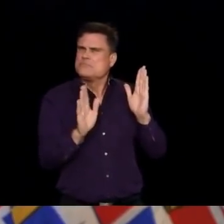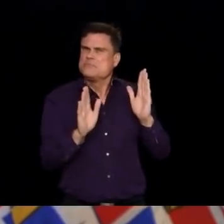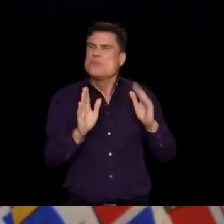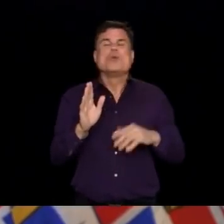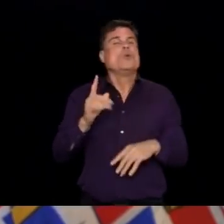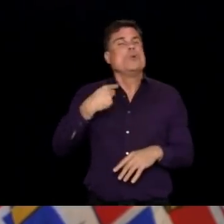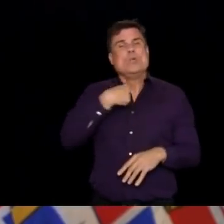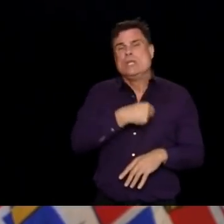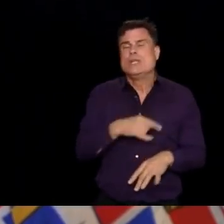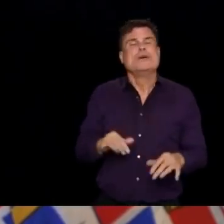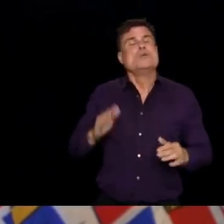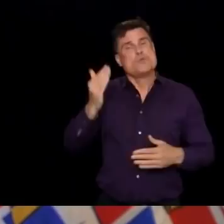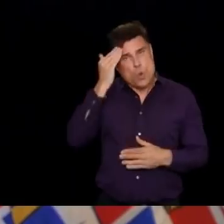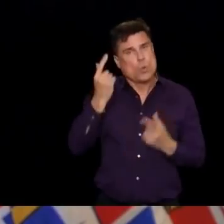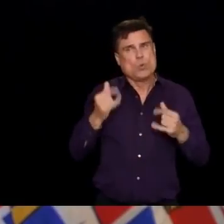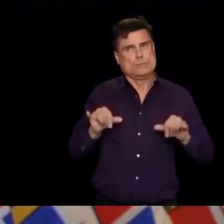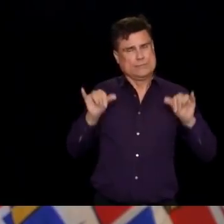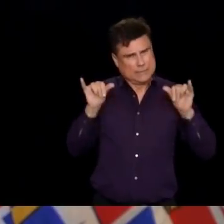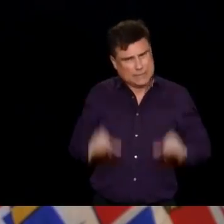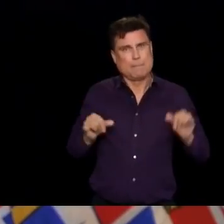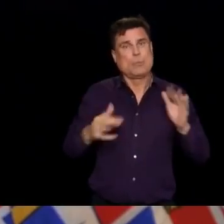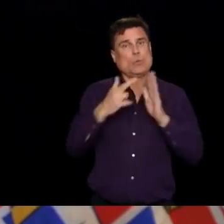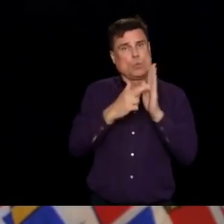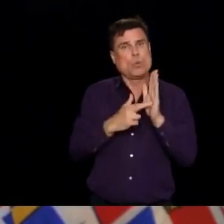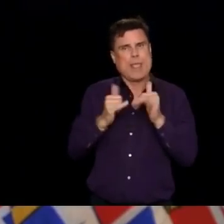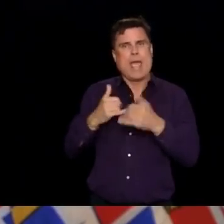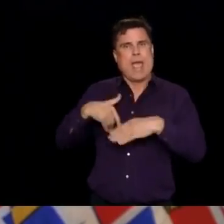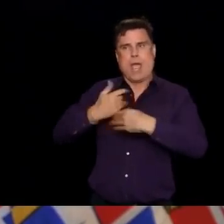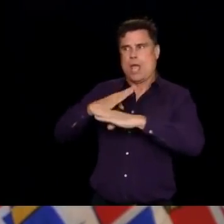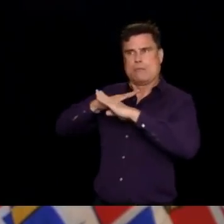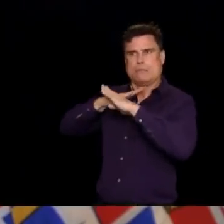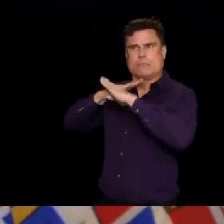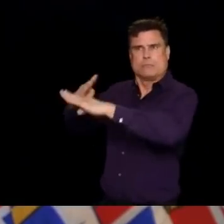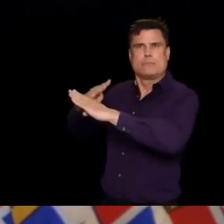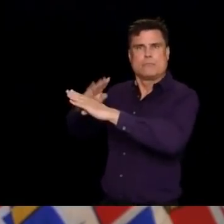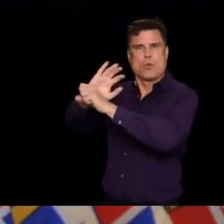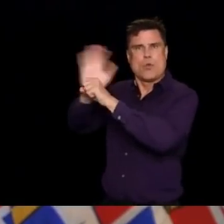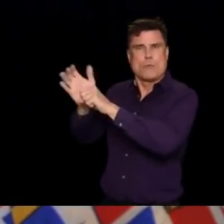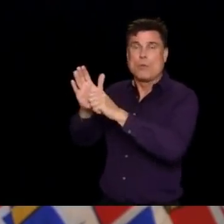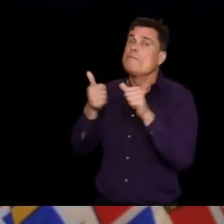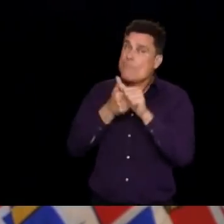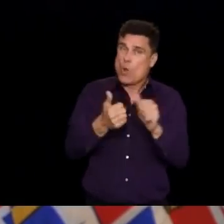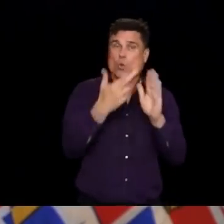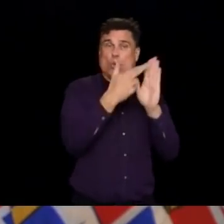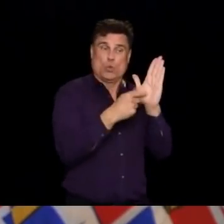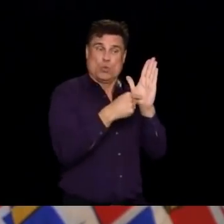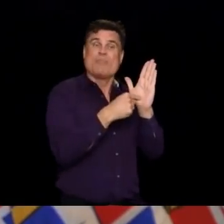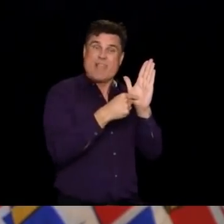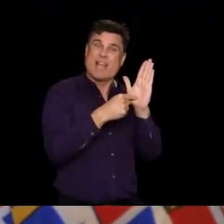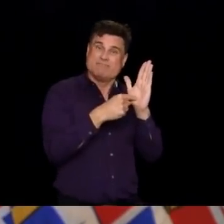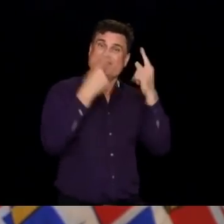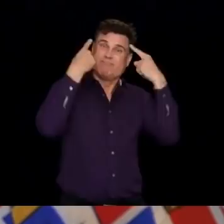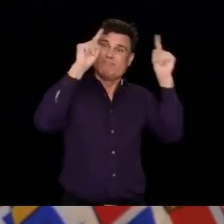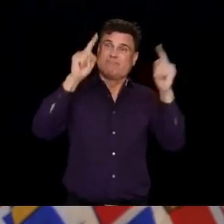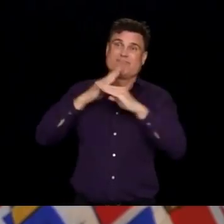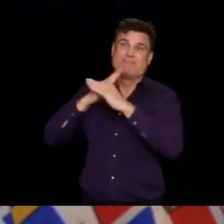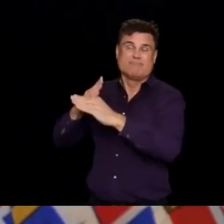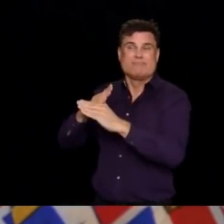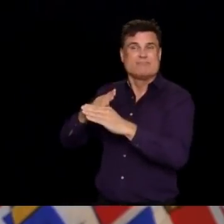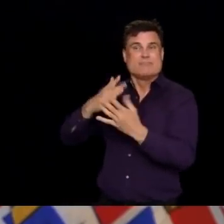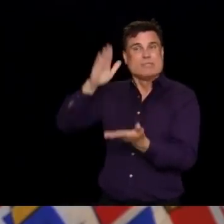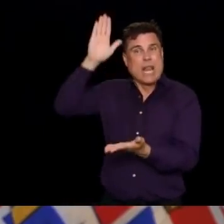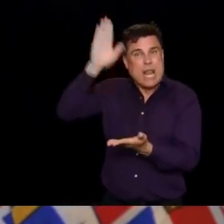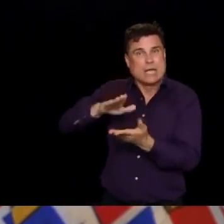things to reduce the number of people in that environment. One of the reasons why we have been so anxious